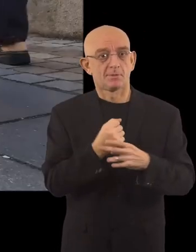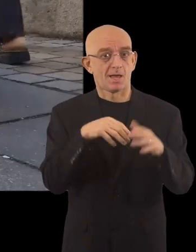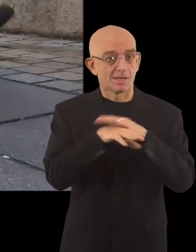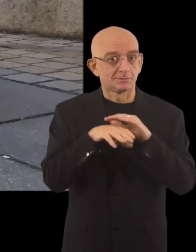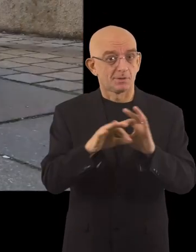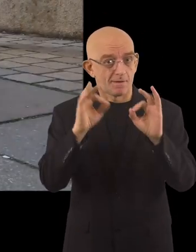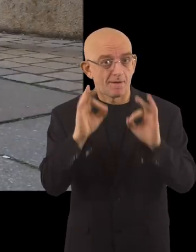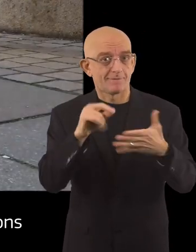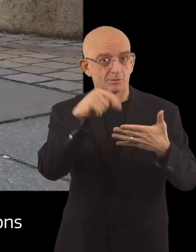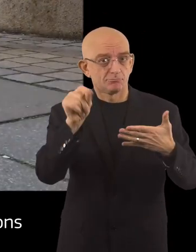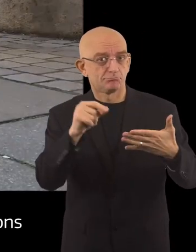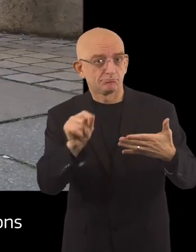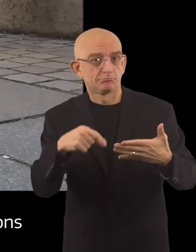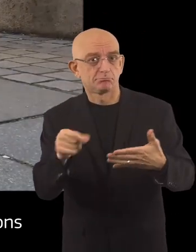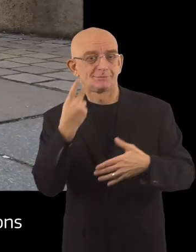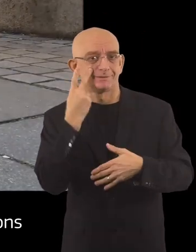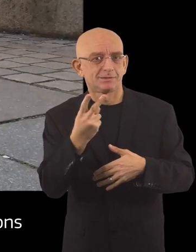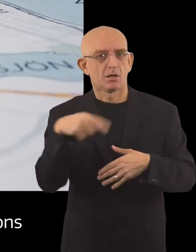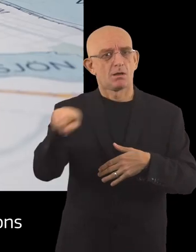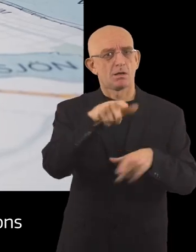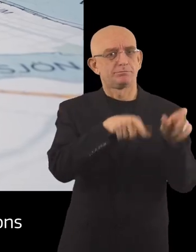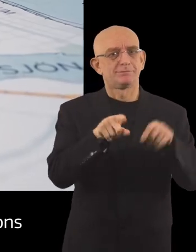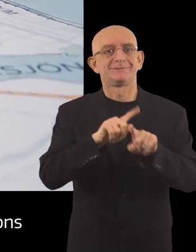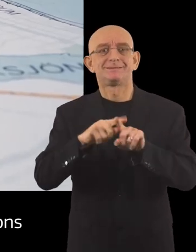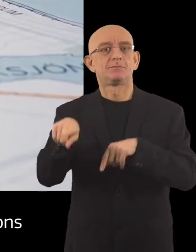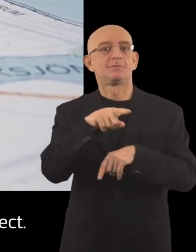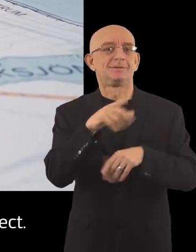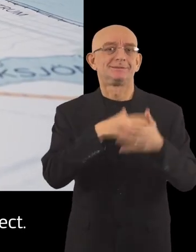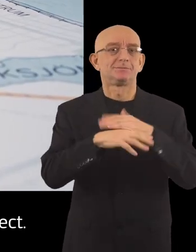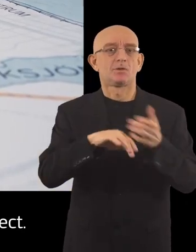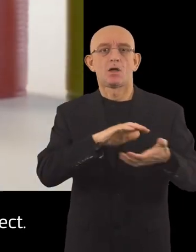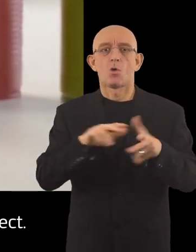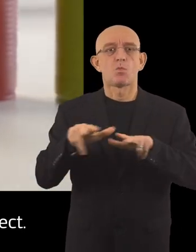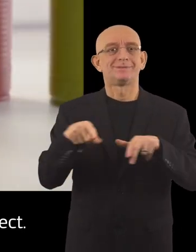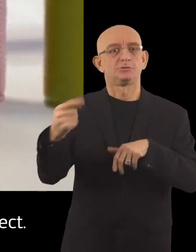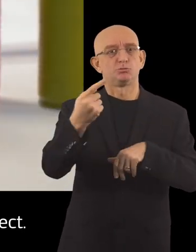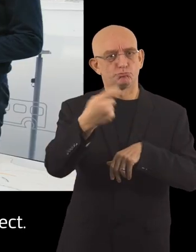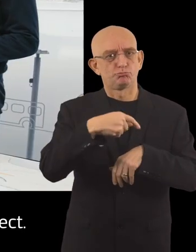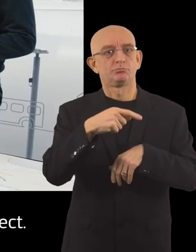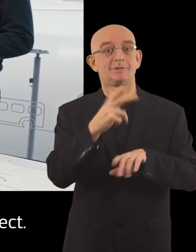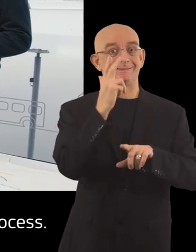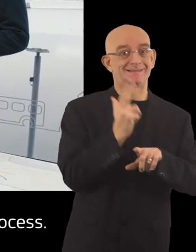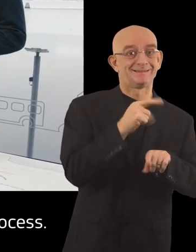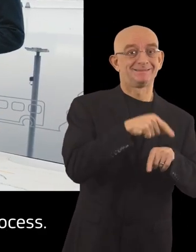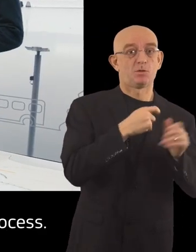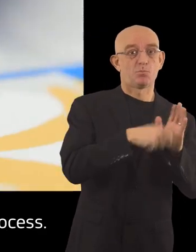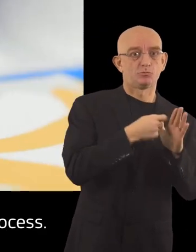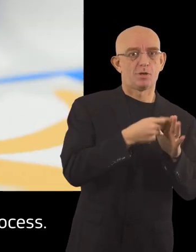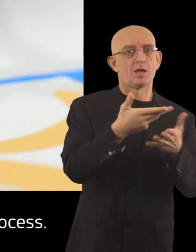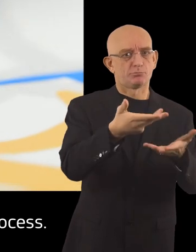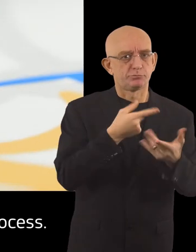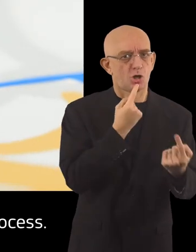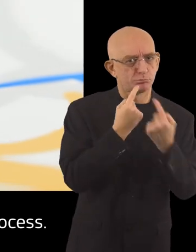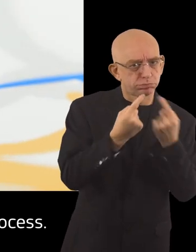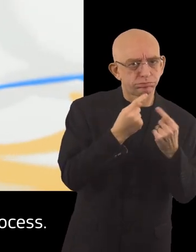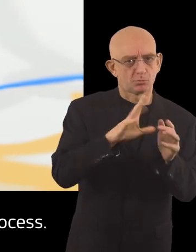are being met. Key players such as disability organisations are involved from the beginning of a project. They are involved in the